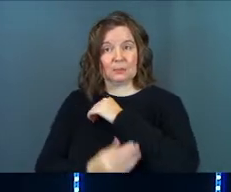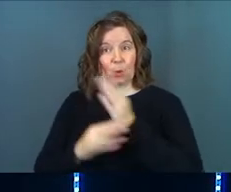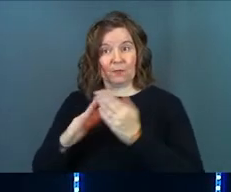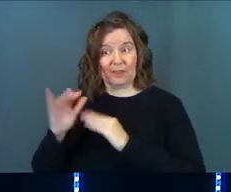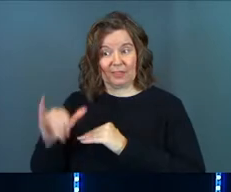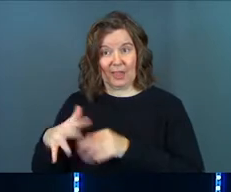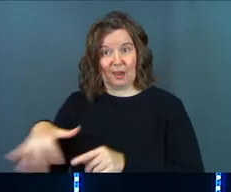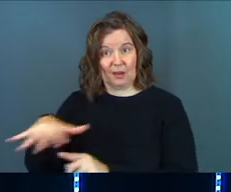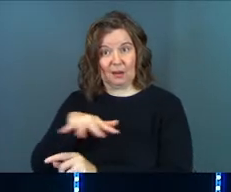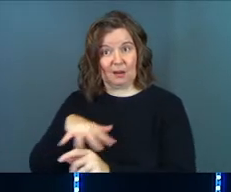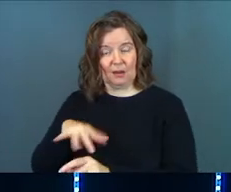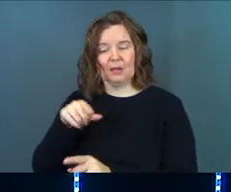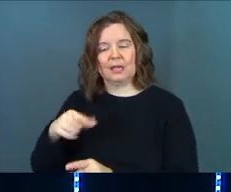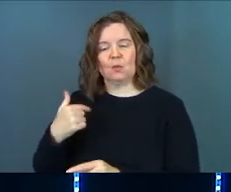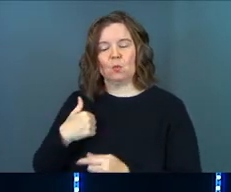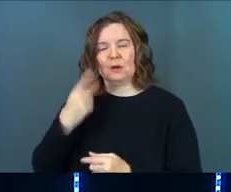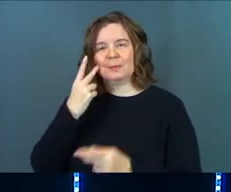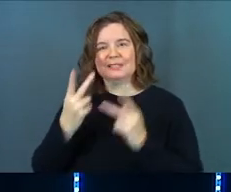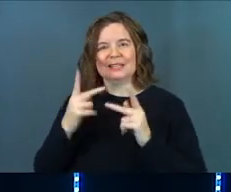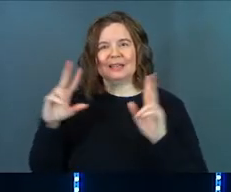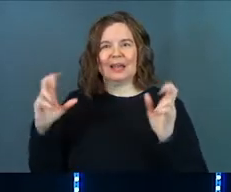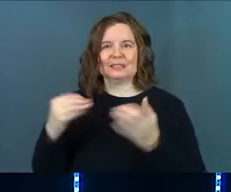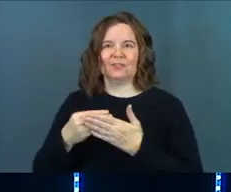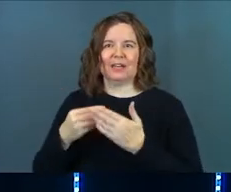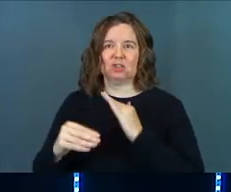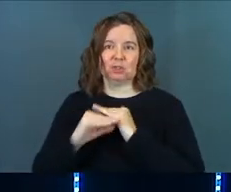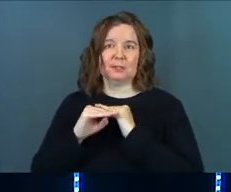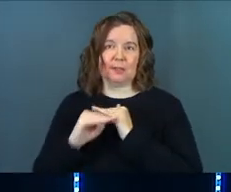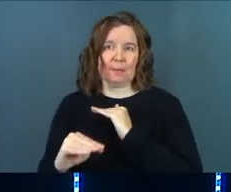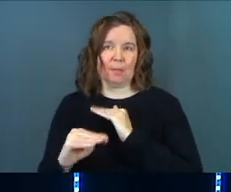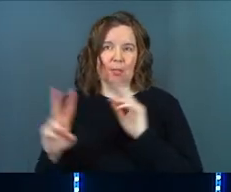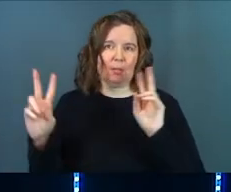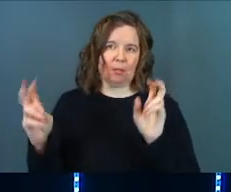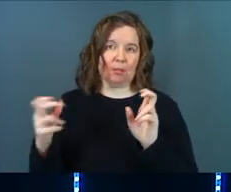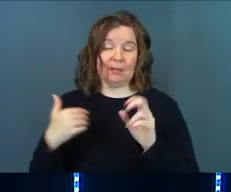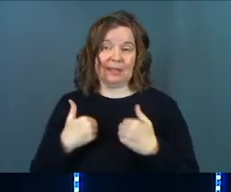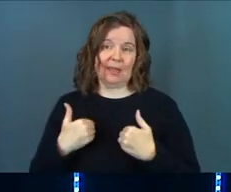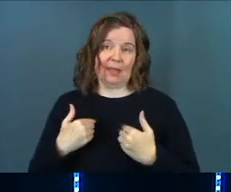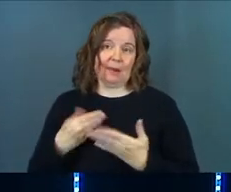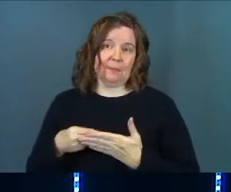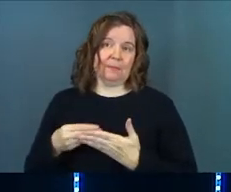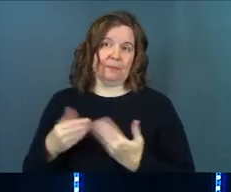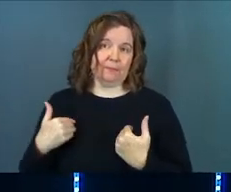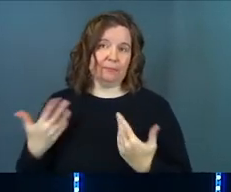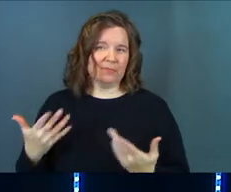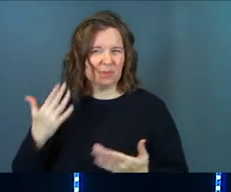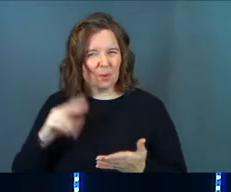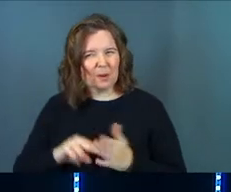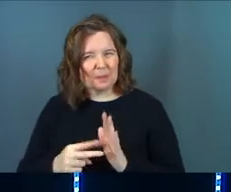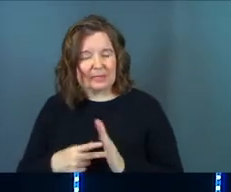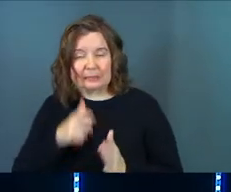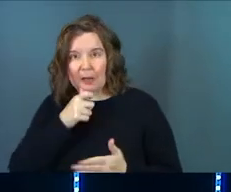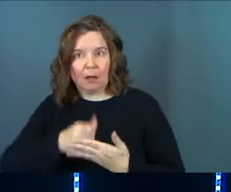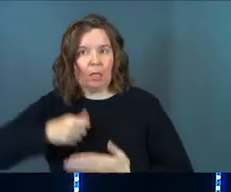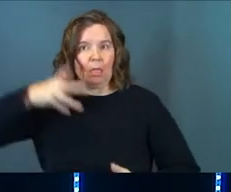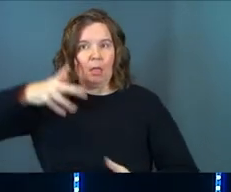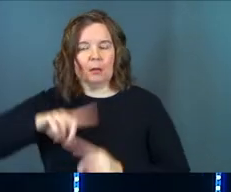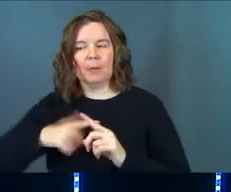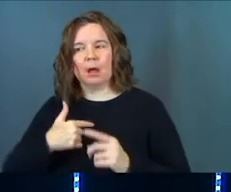village as that was, he would have been seen as very financially stable. He had means. You know what I'm talking about?